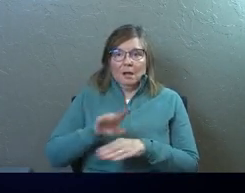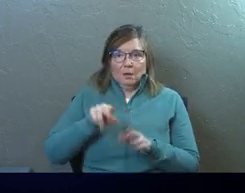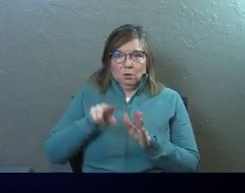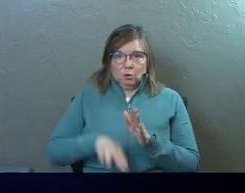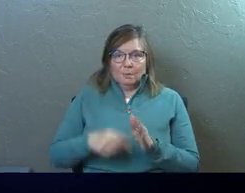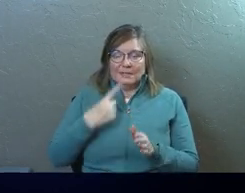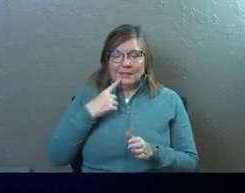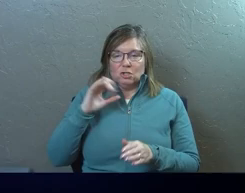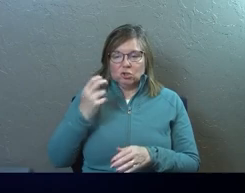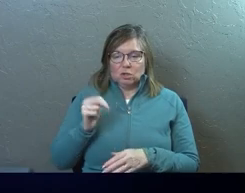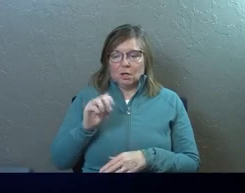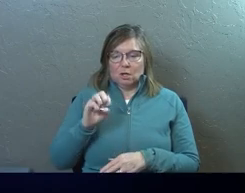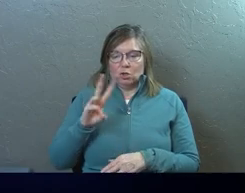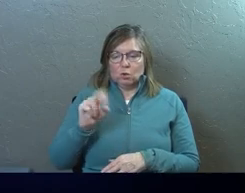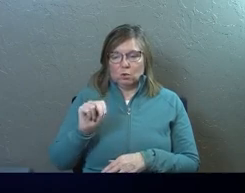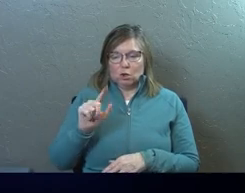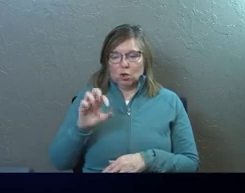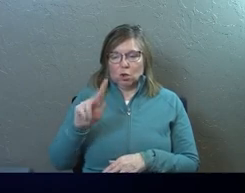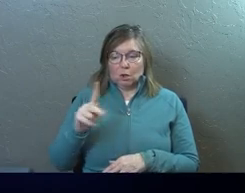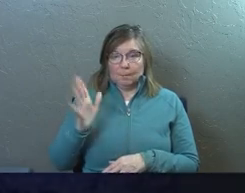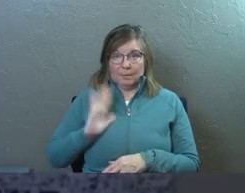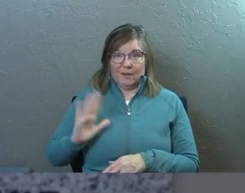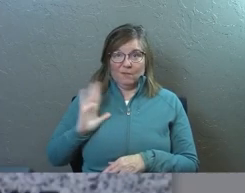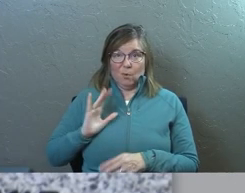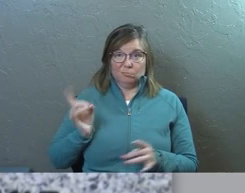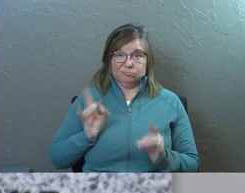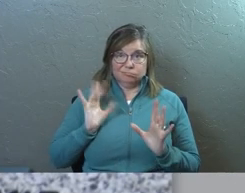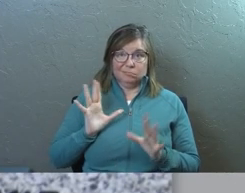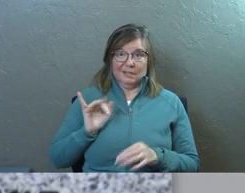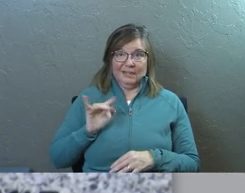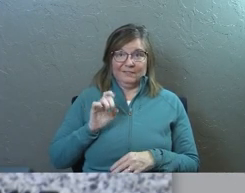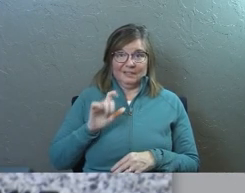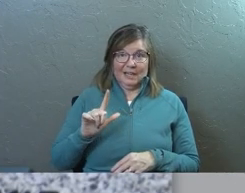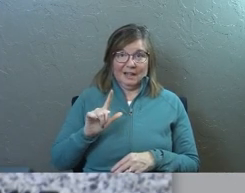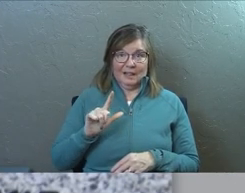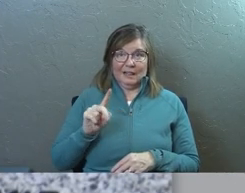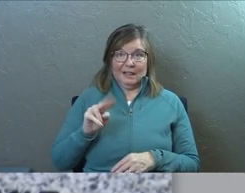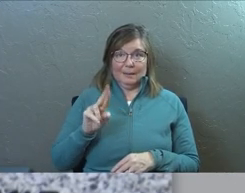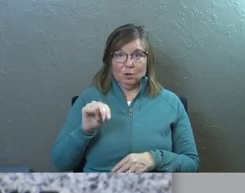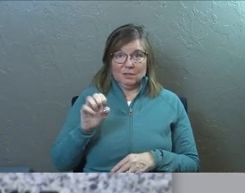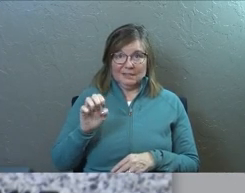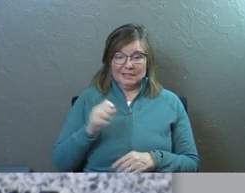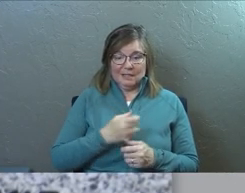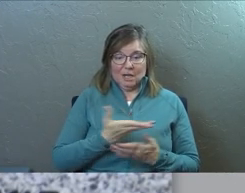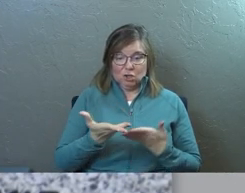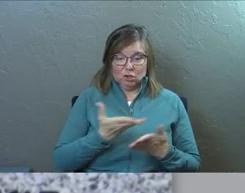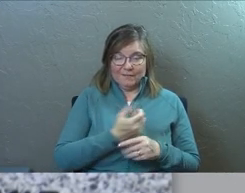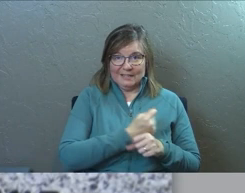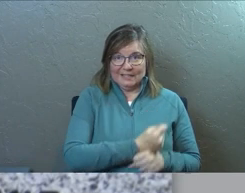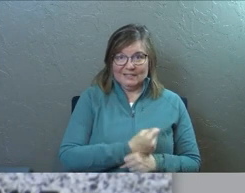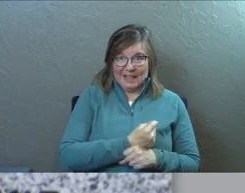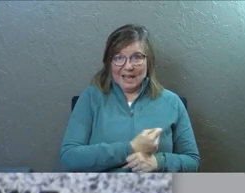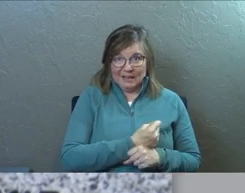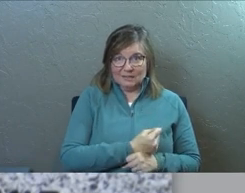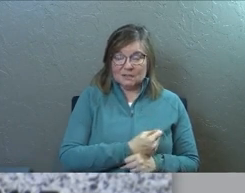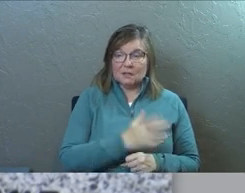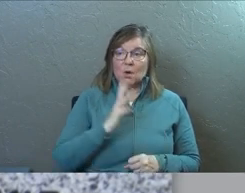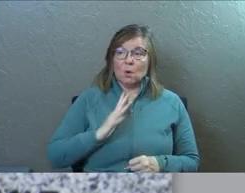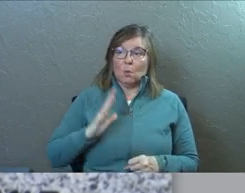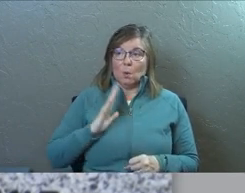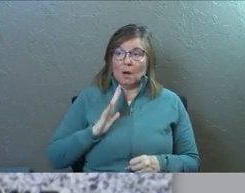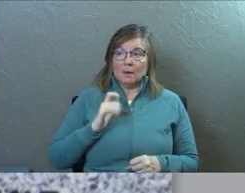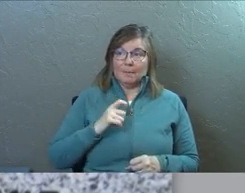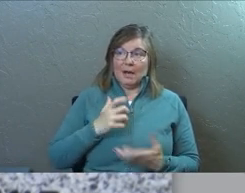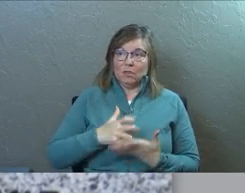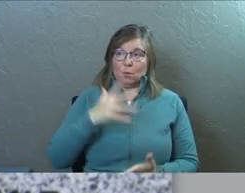says, John Newton, clerk, once an infidel and a libertine, a servant of slaves in Africa, was